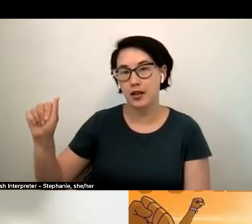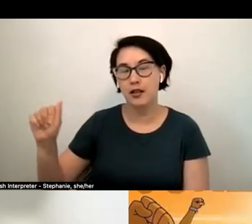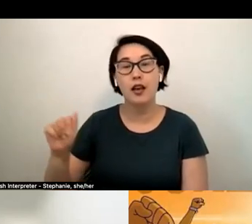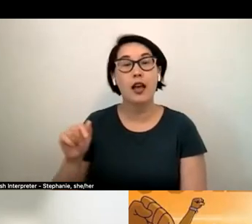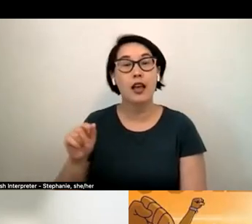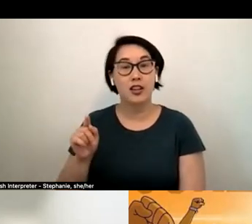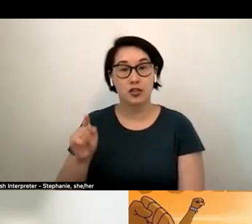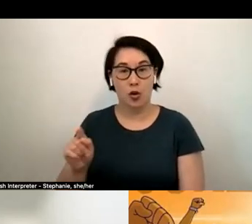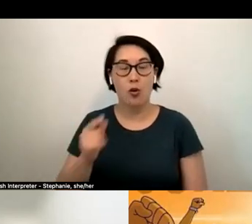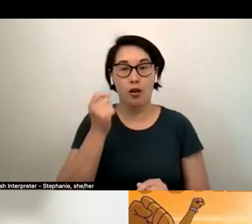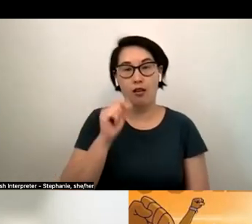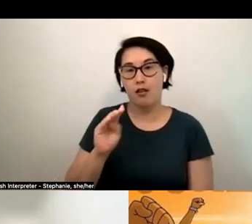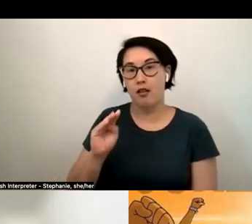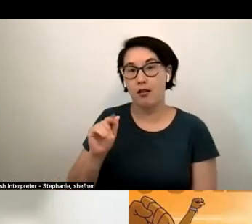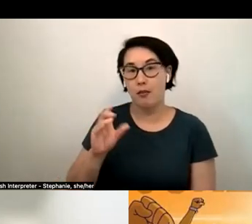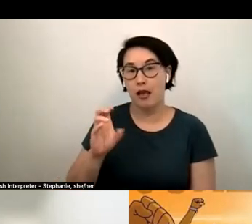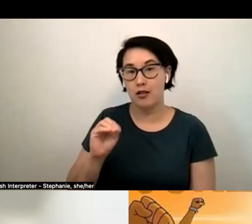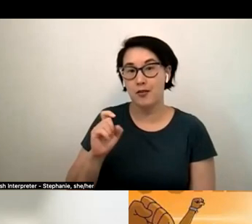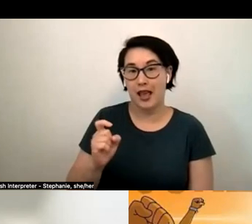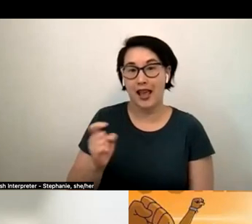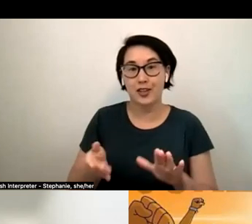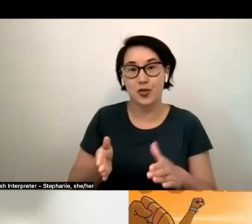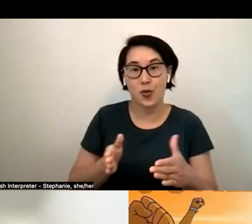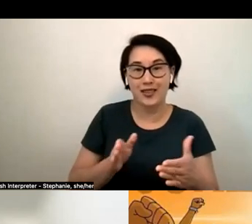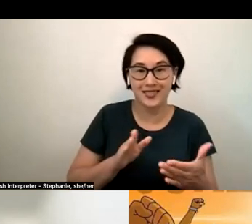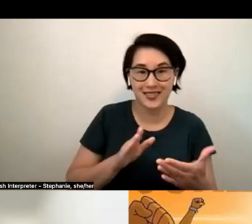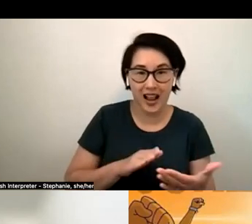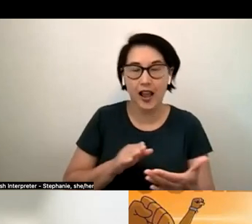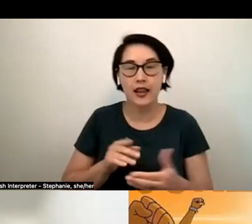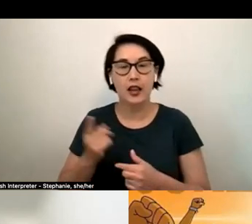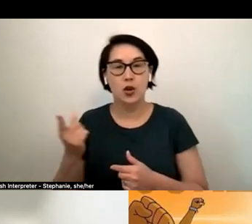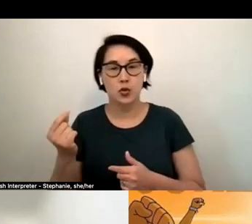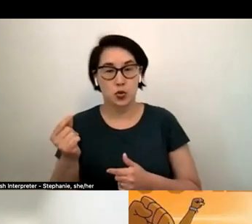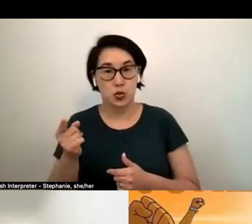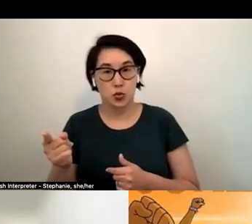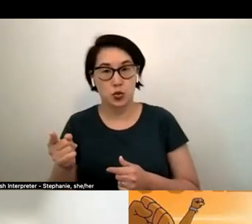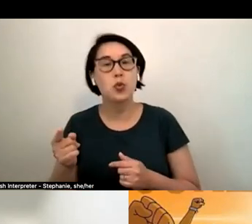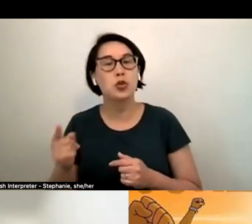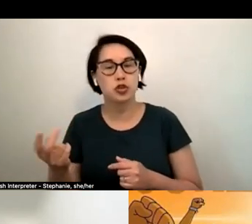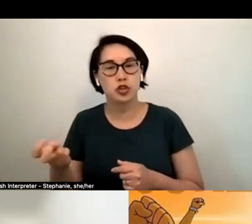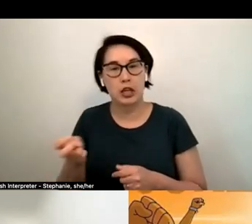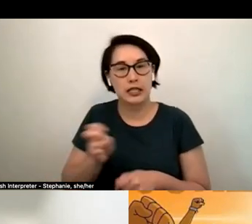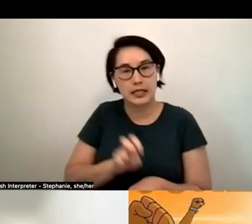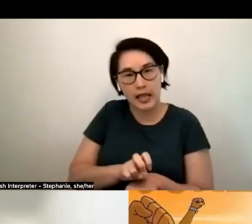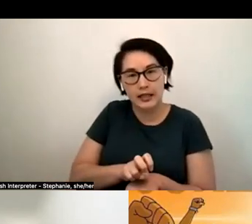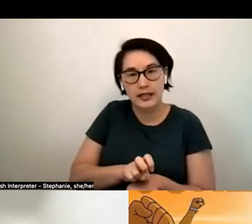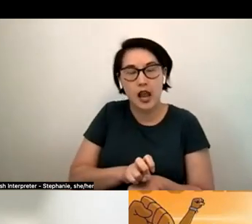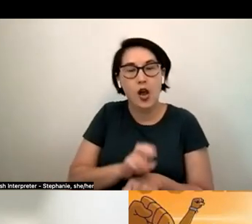as he was bleeding out right she said i just picked up his head and just put it on my lap